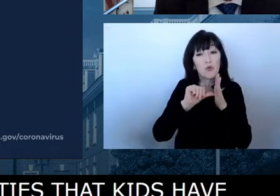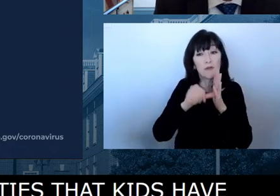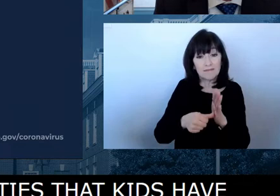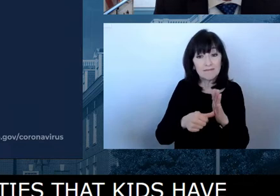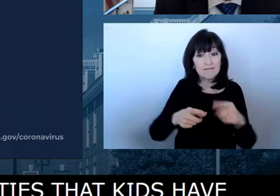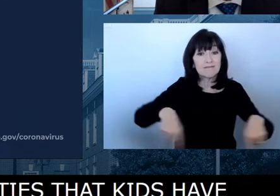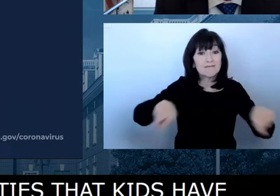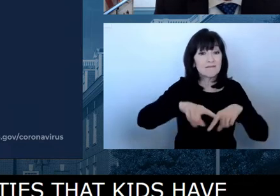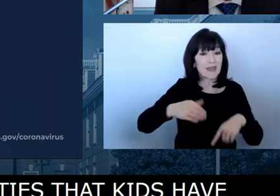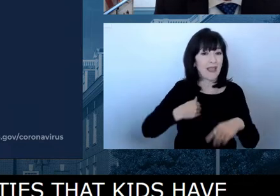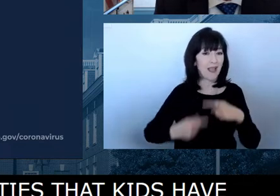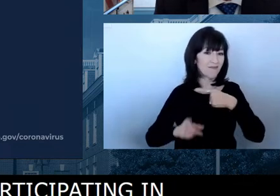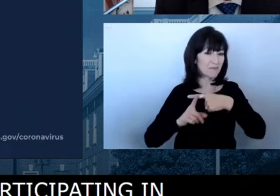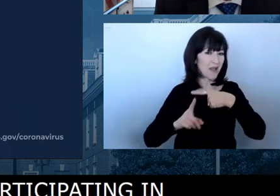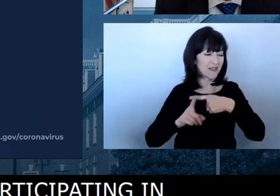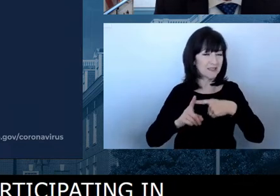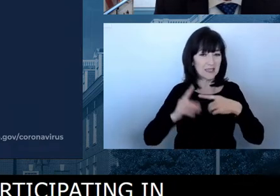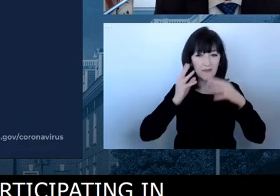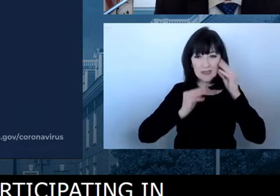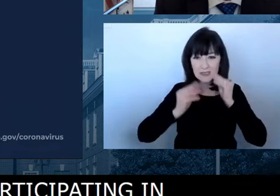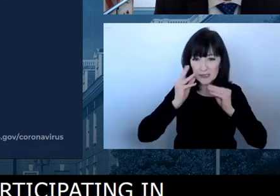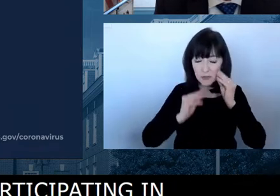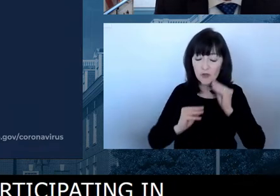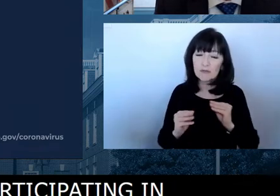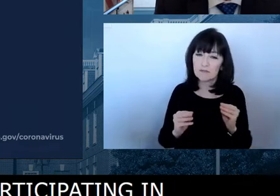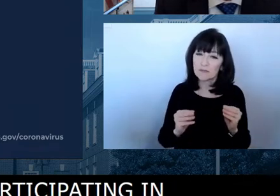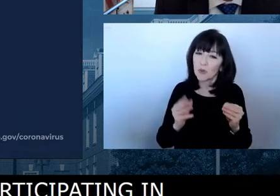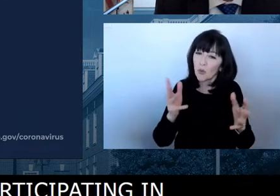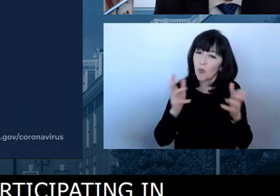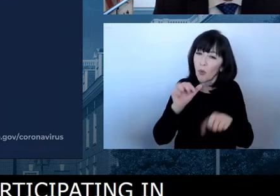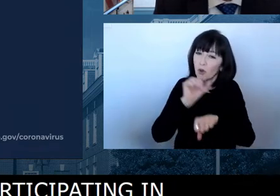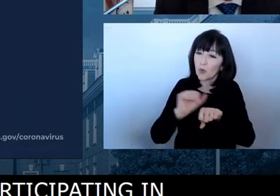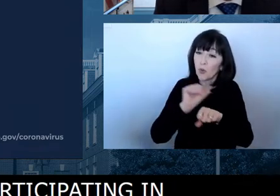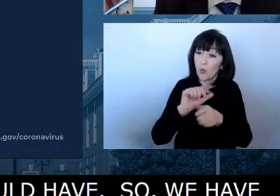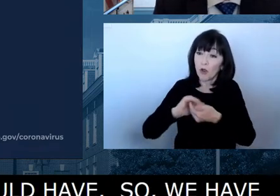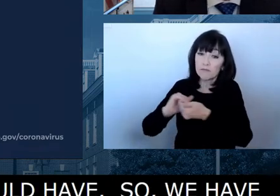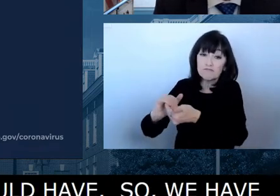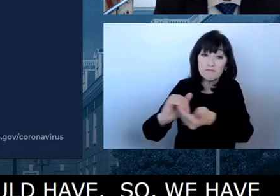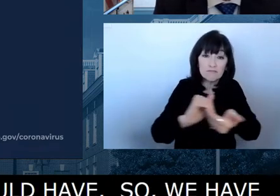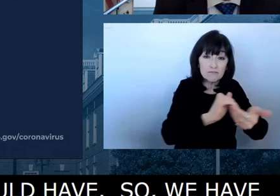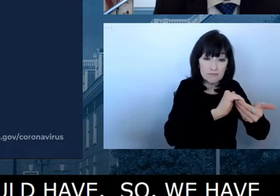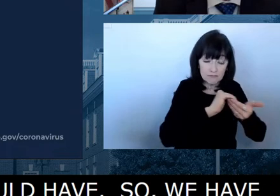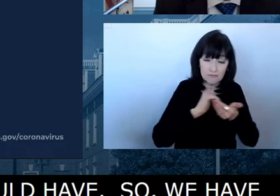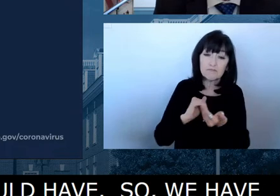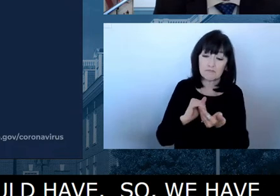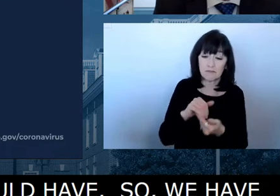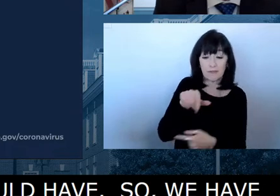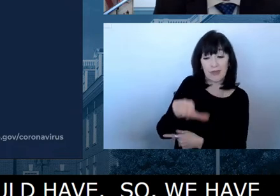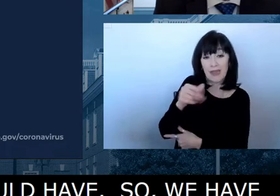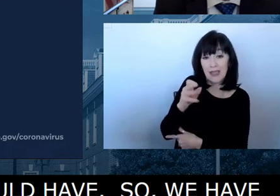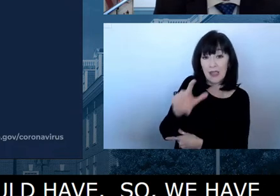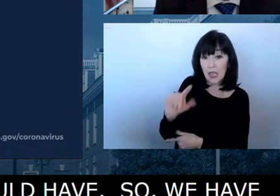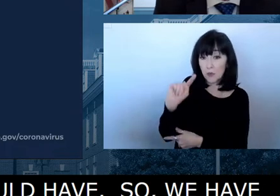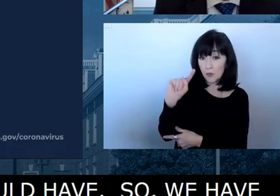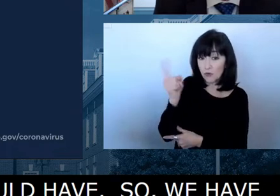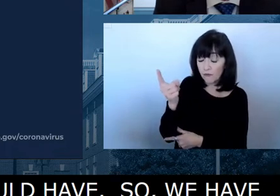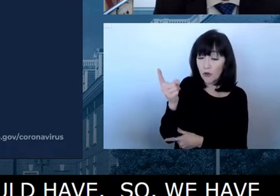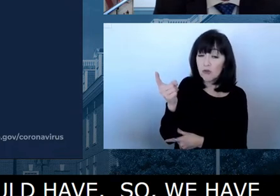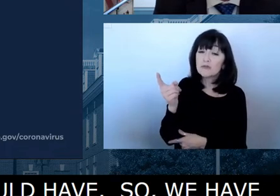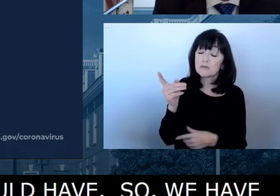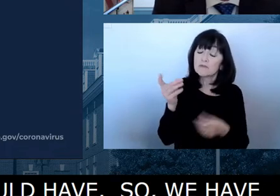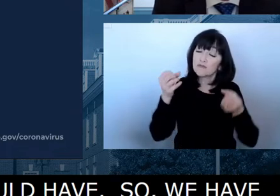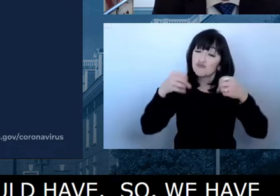really work collaboratively to get this right come April 1st, lift, uh, the statewide mask mandate, do what's